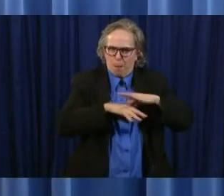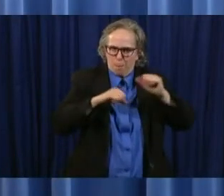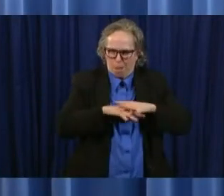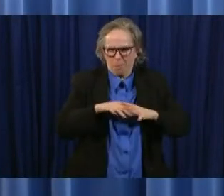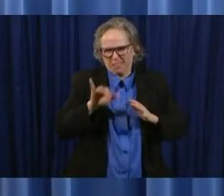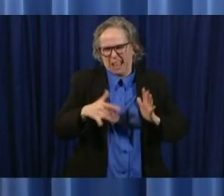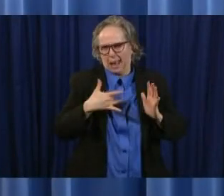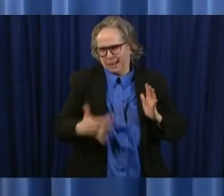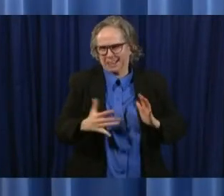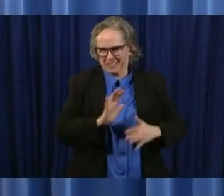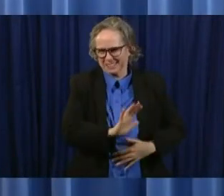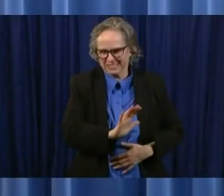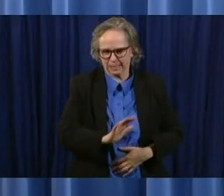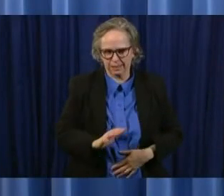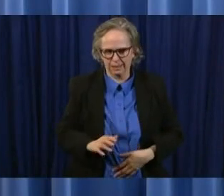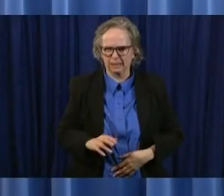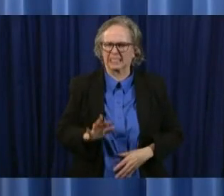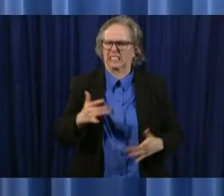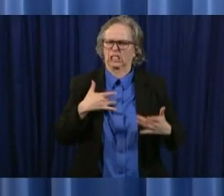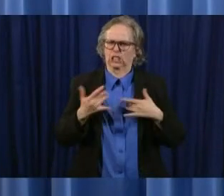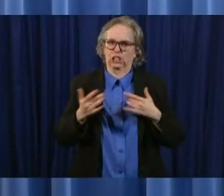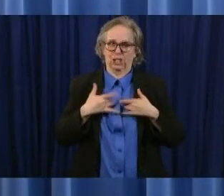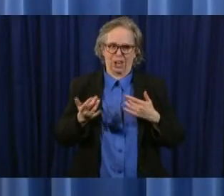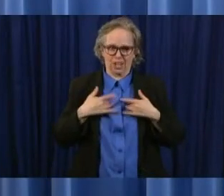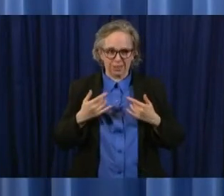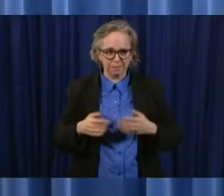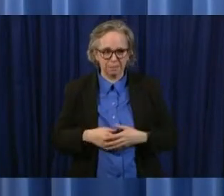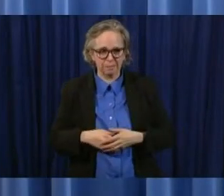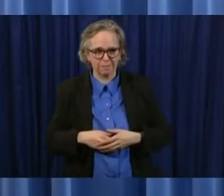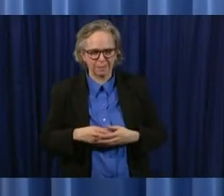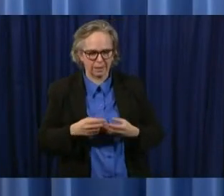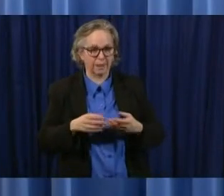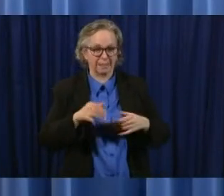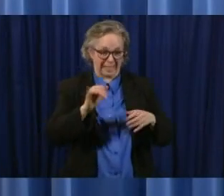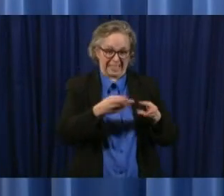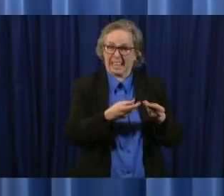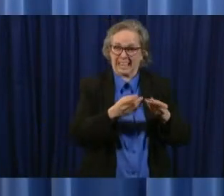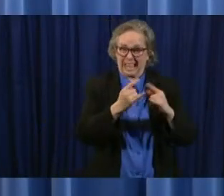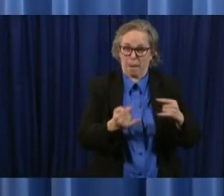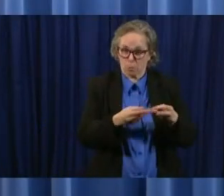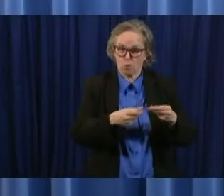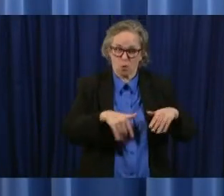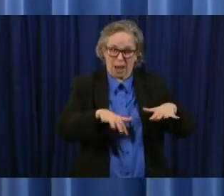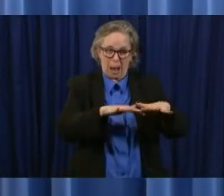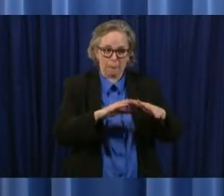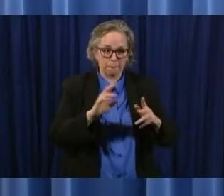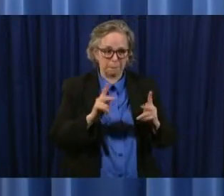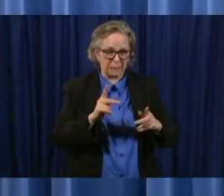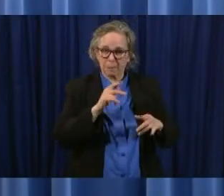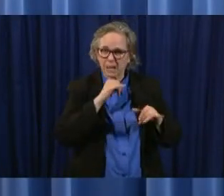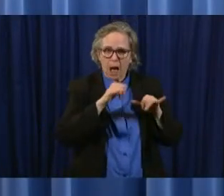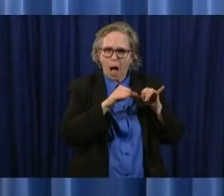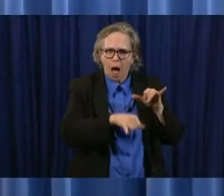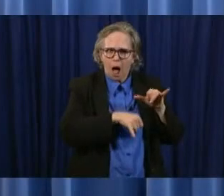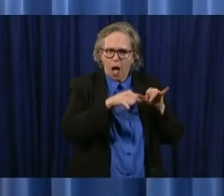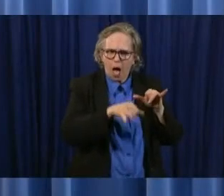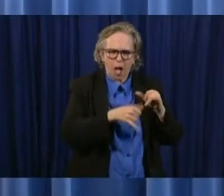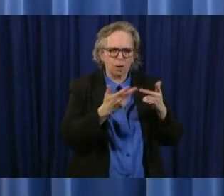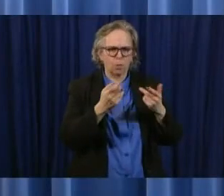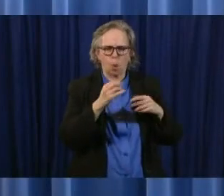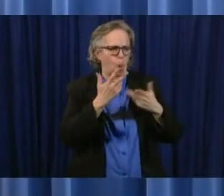worry about in campgrounds uh is not people being in their trailer or or their camper or or their tent